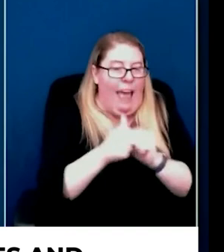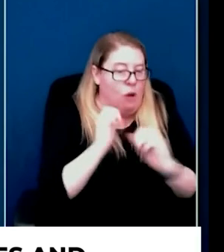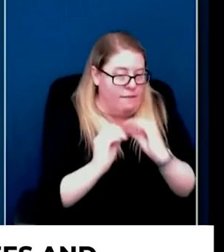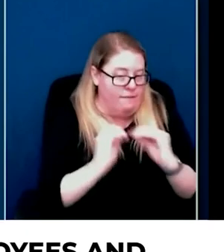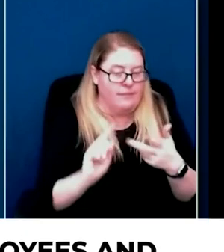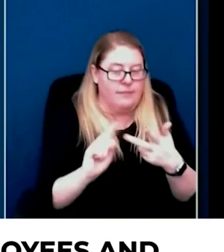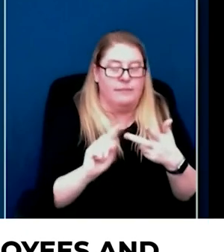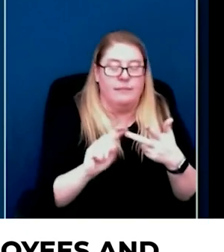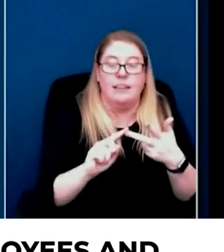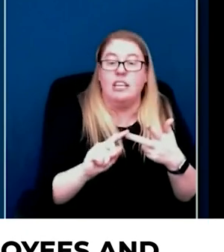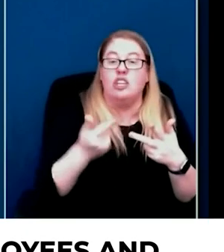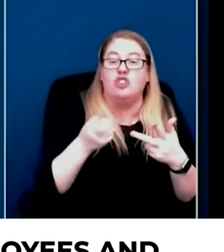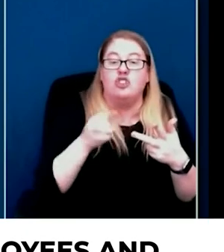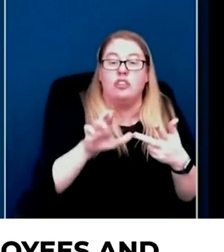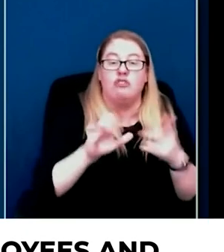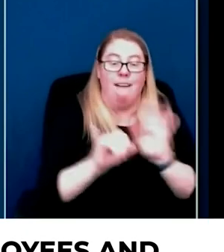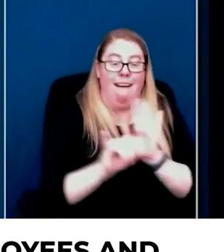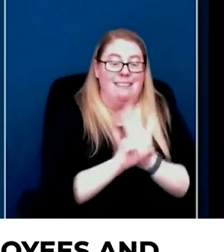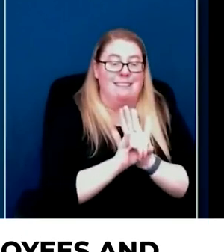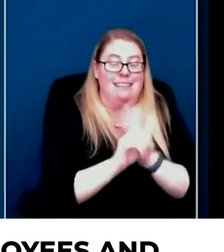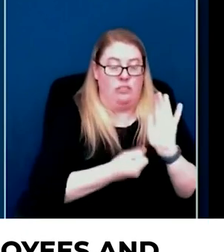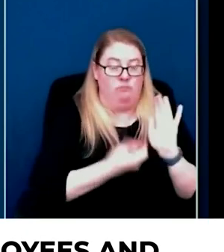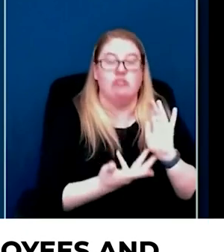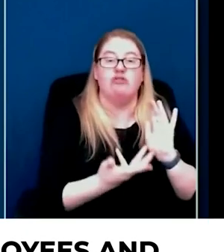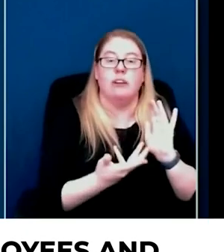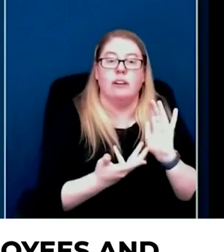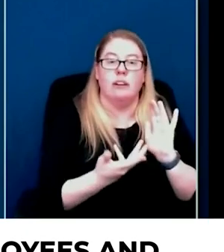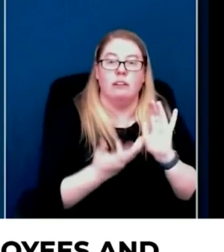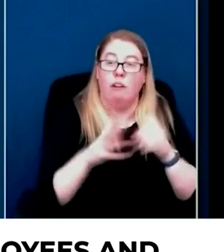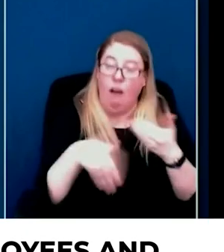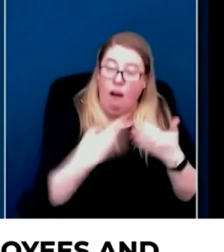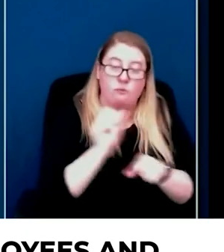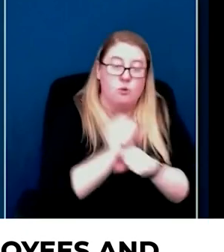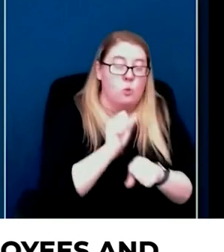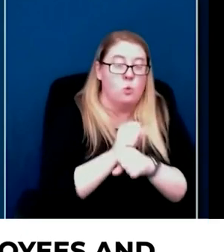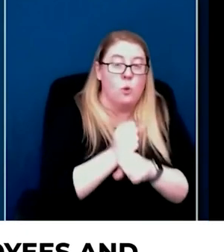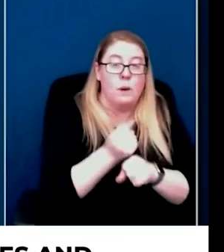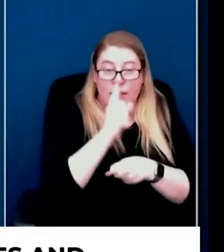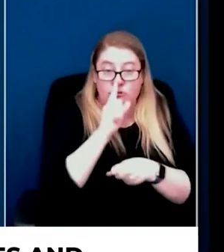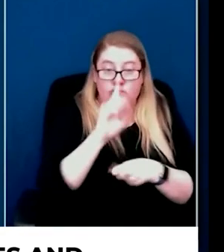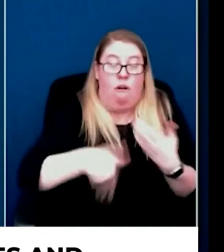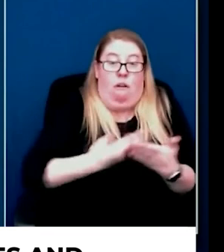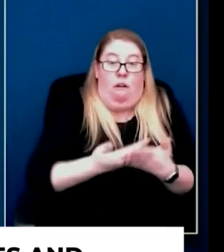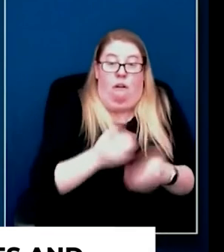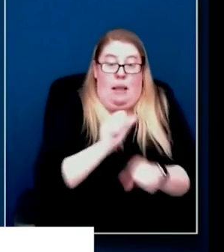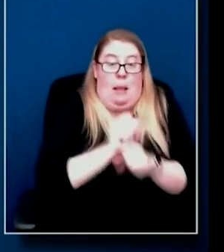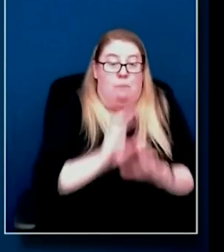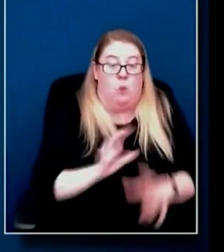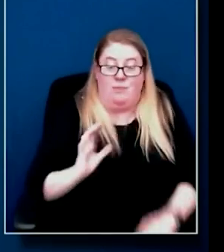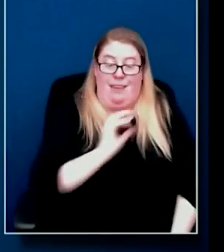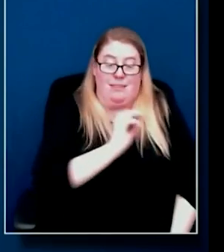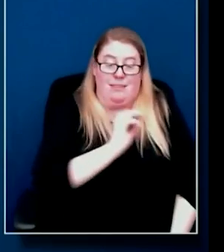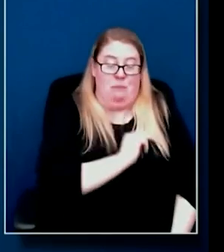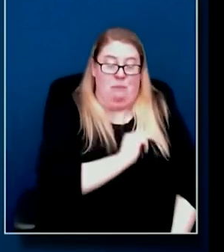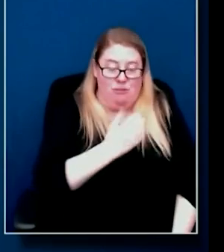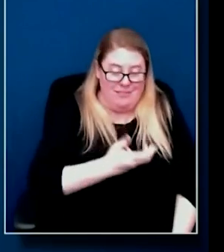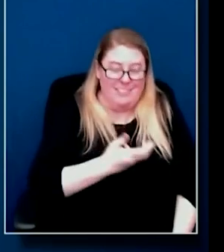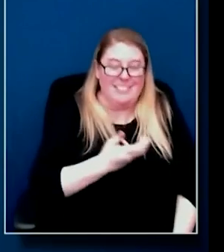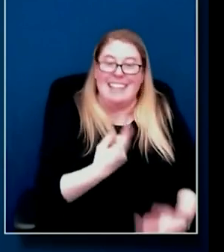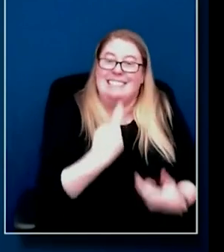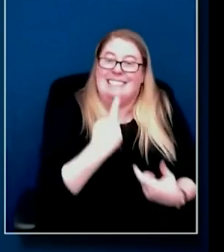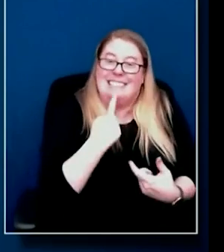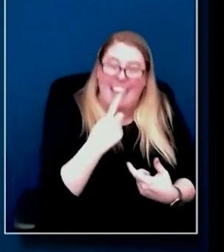gender identity and expression. So doing all of this work to ensure that our employees and cast can express their gender here